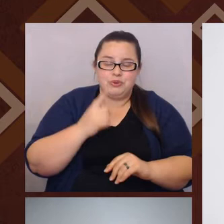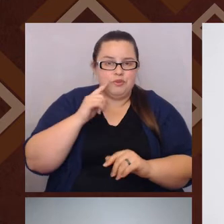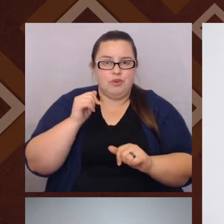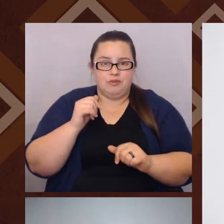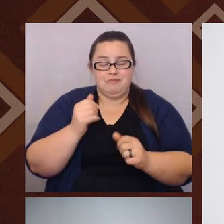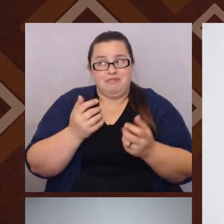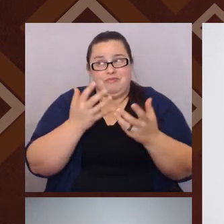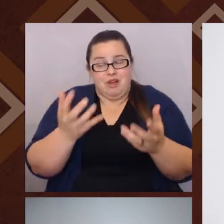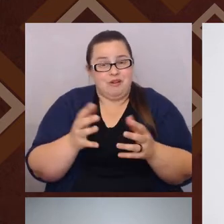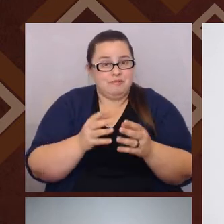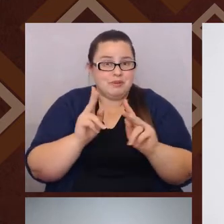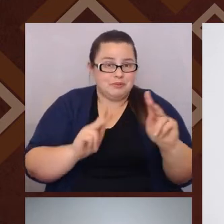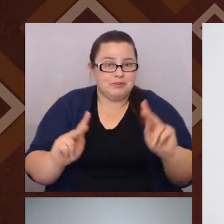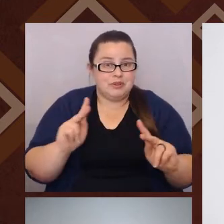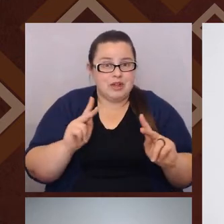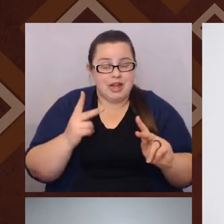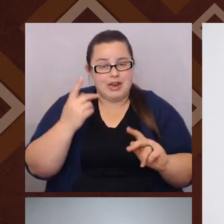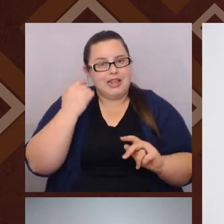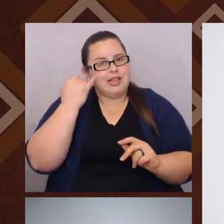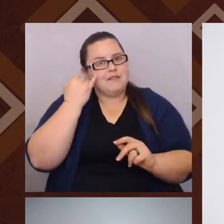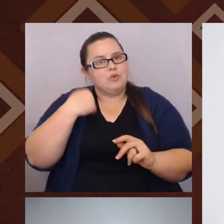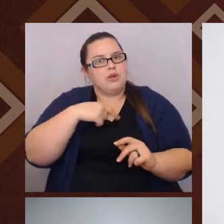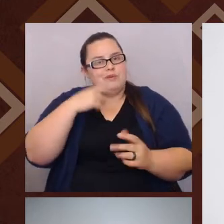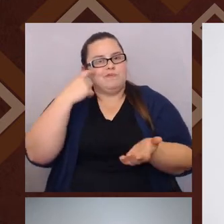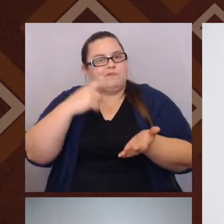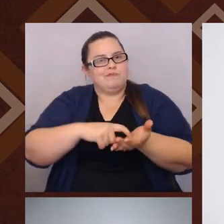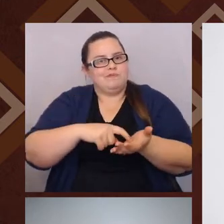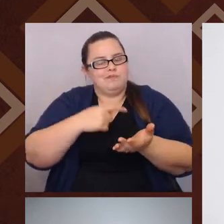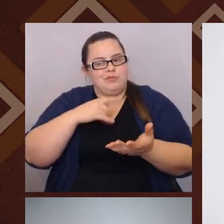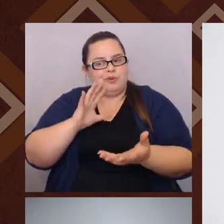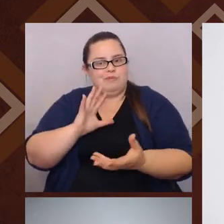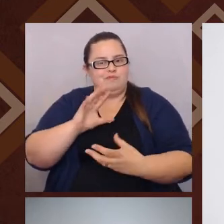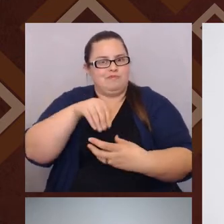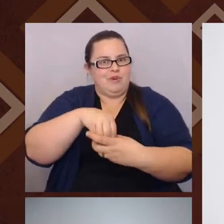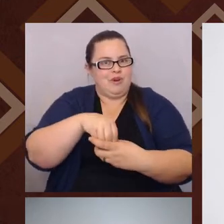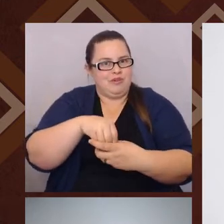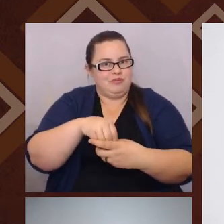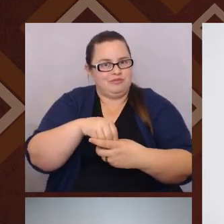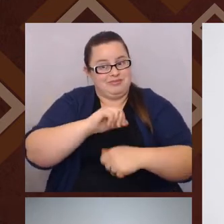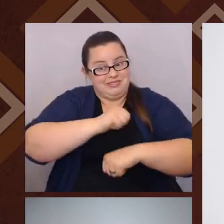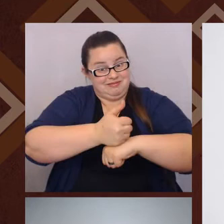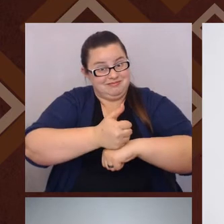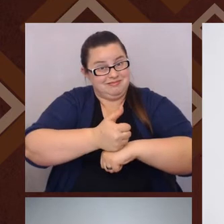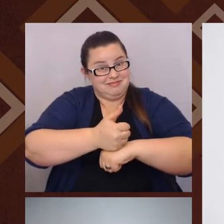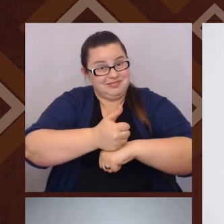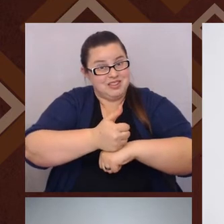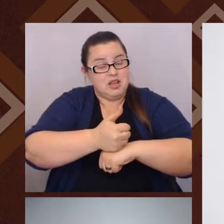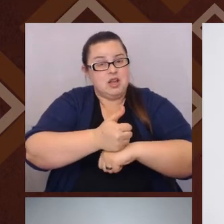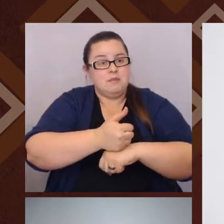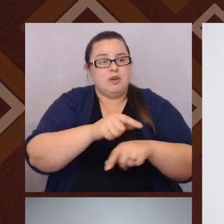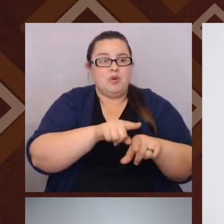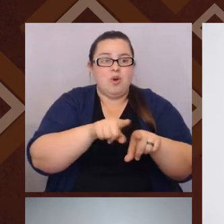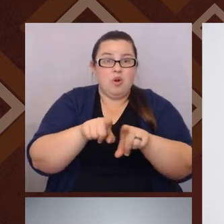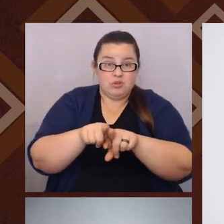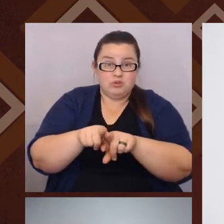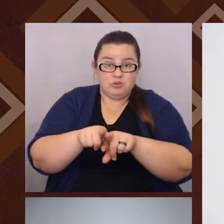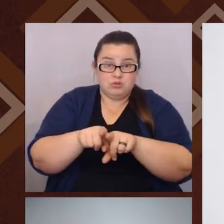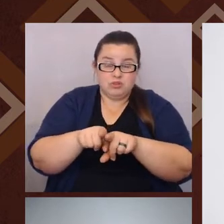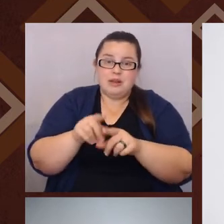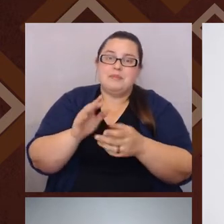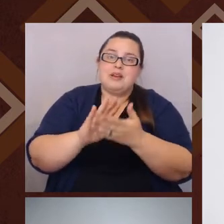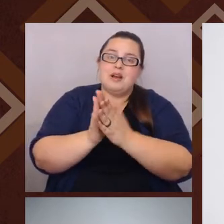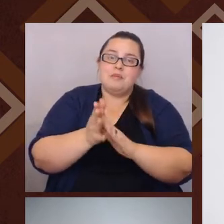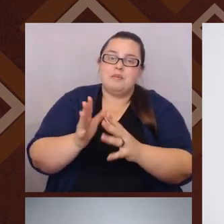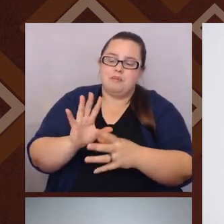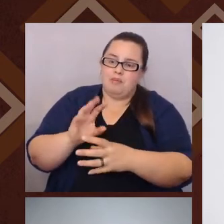acknowledge that we're a part of creating that, and I think we're one step closer to acknowledging that we could actually be a part of addressing it. Right.